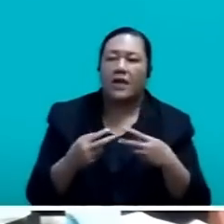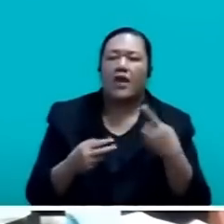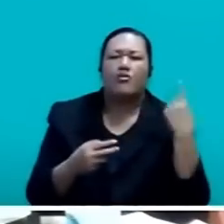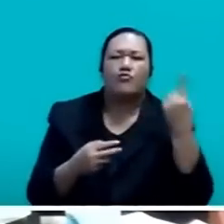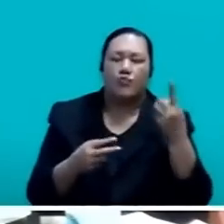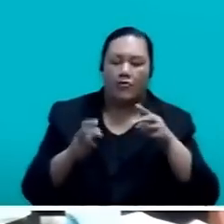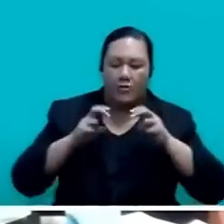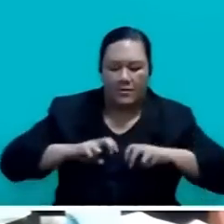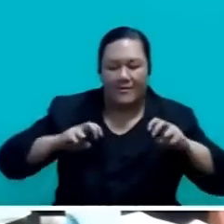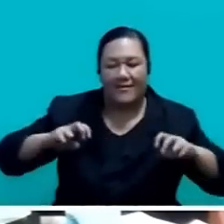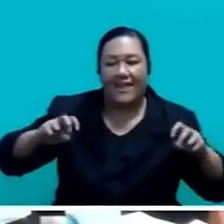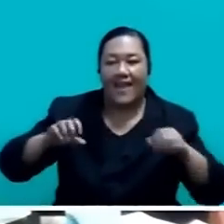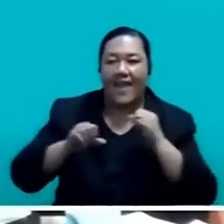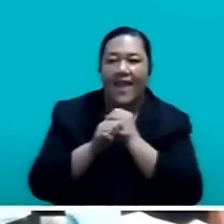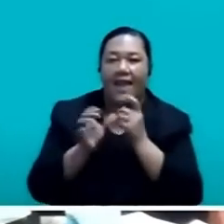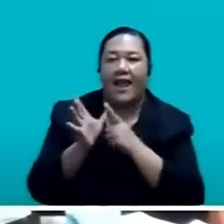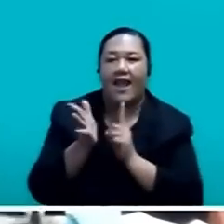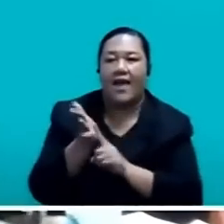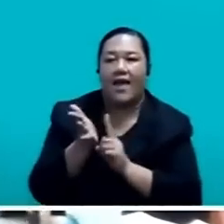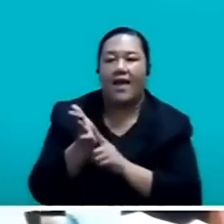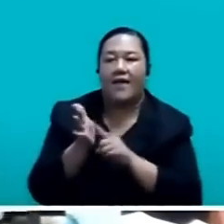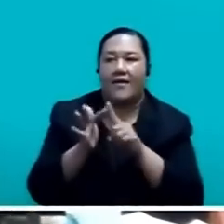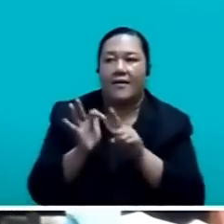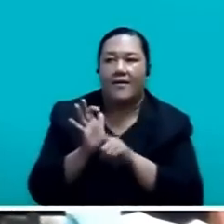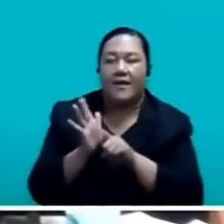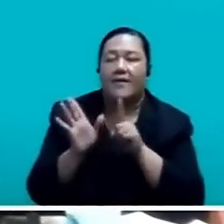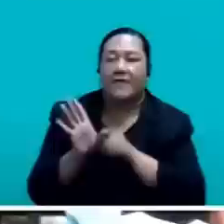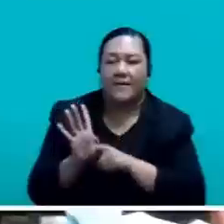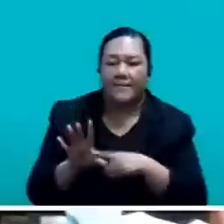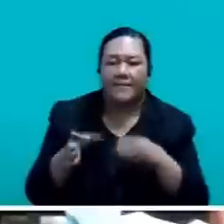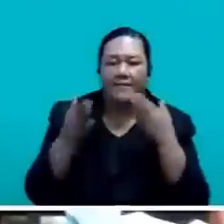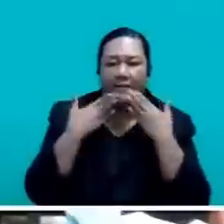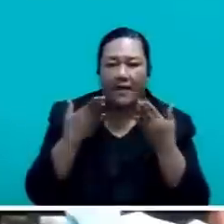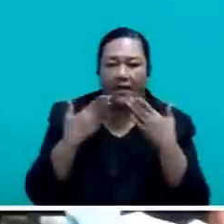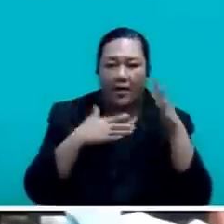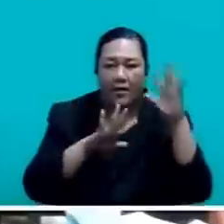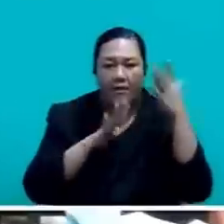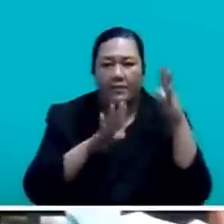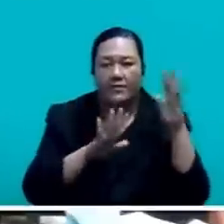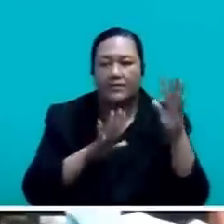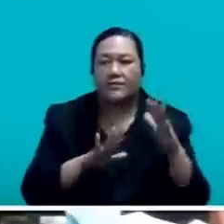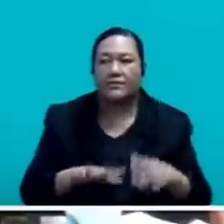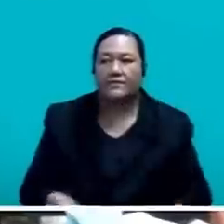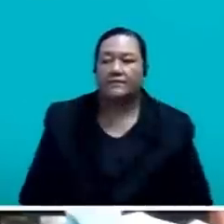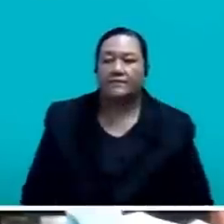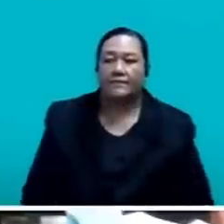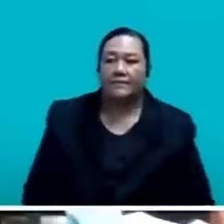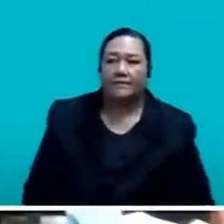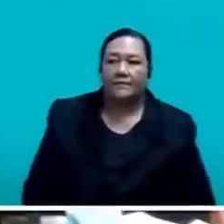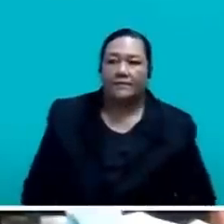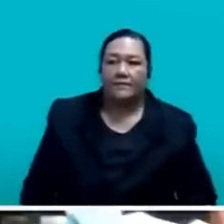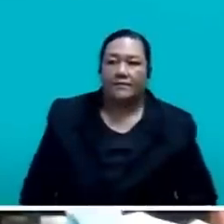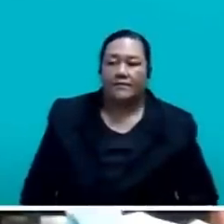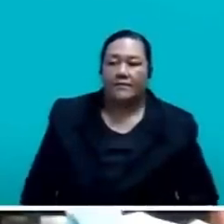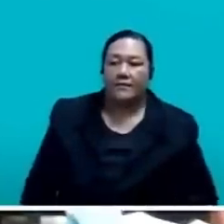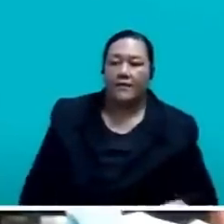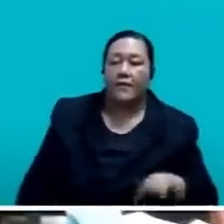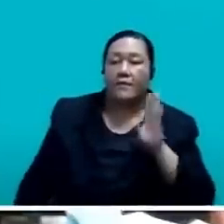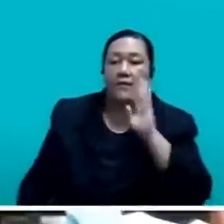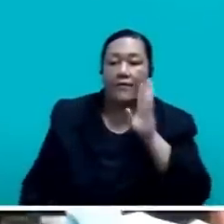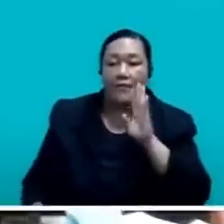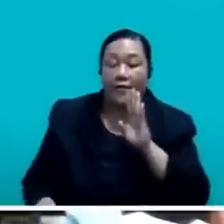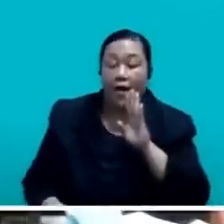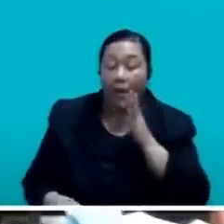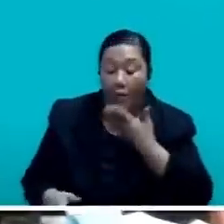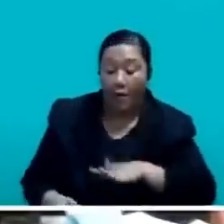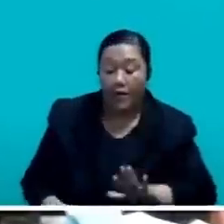rise to present my contribution to the Appropriation Bill before this House of Representatives.